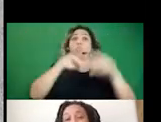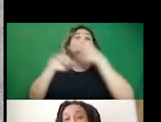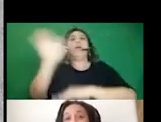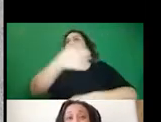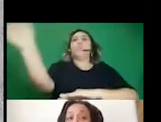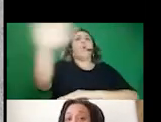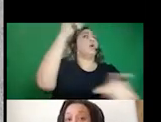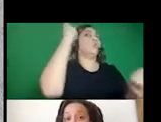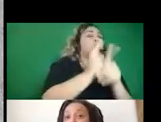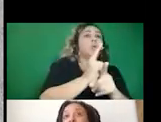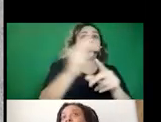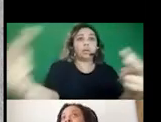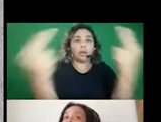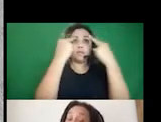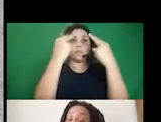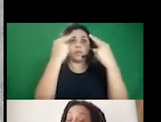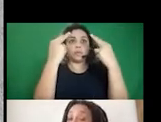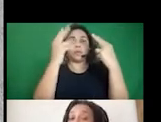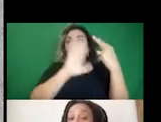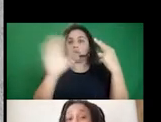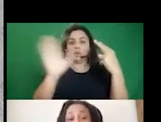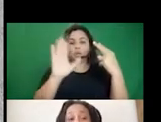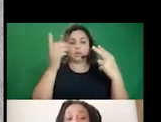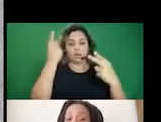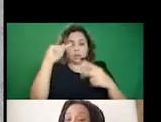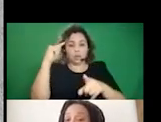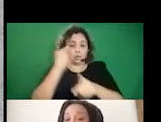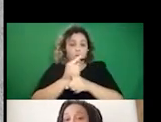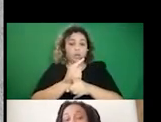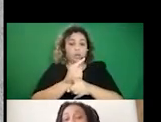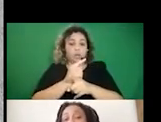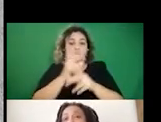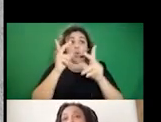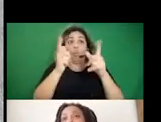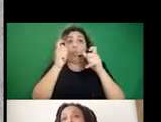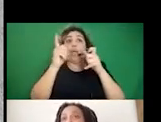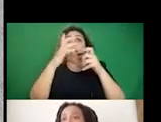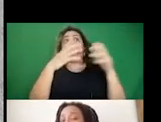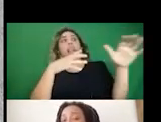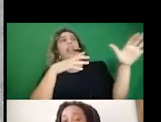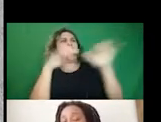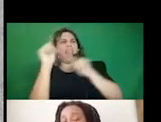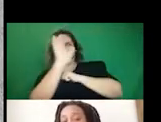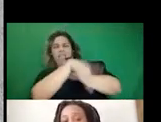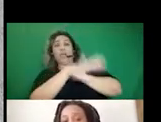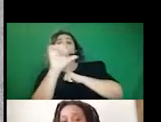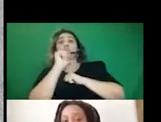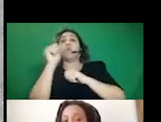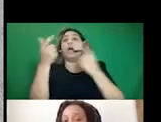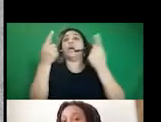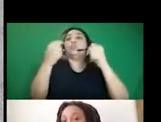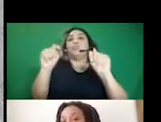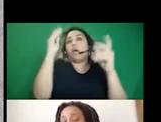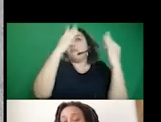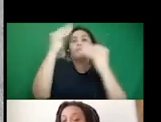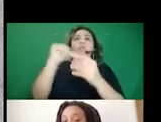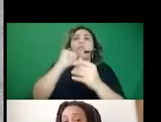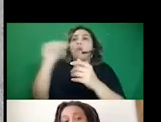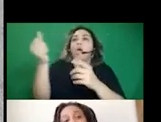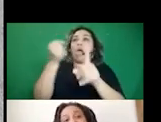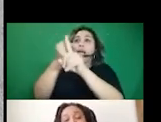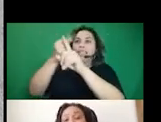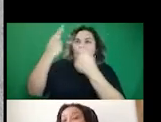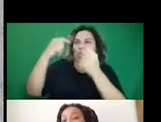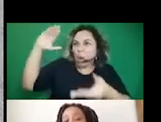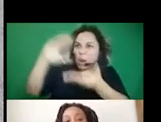Platforms do not move quickly enough, at least currently do not move quickly enough to really limit impacts of disinformation in the ways that we need